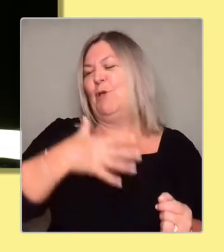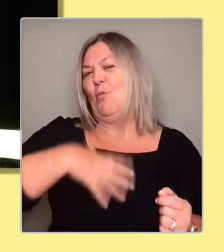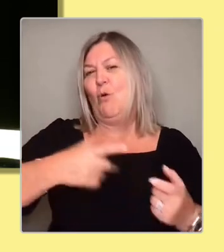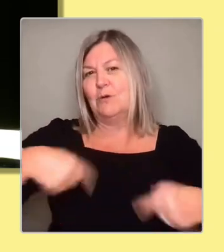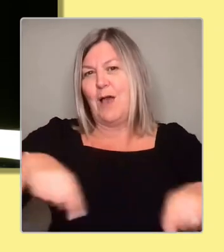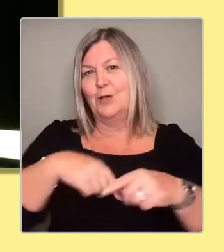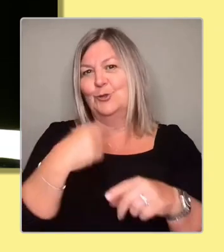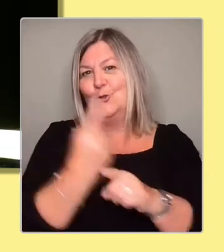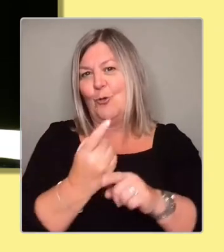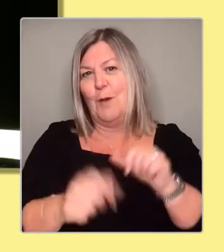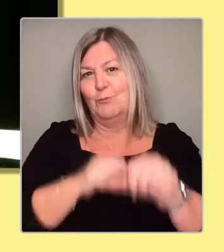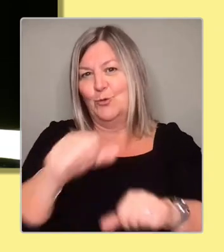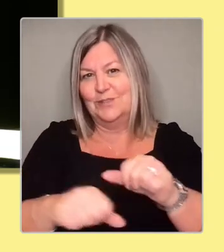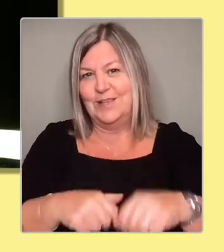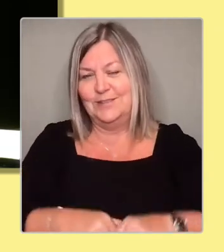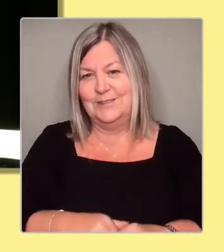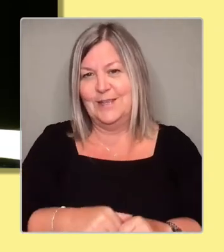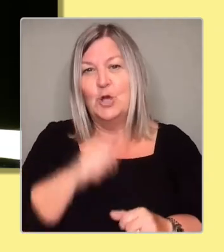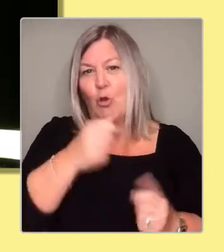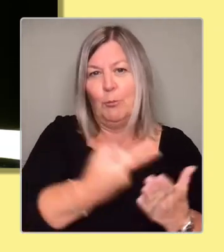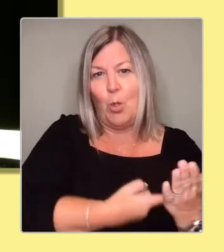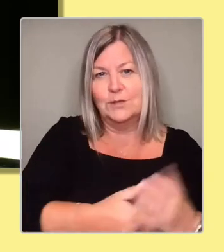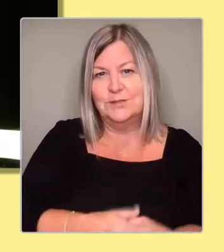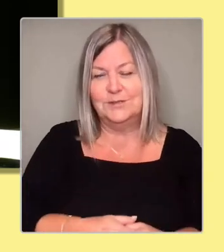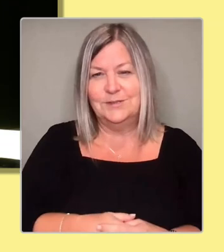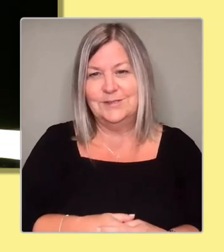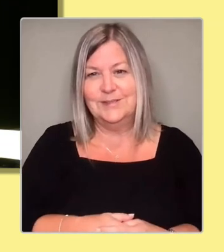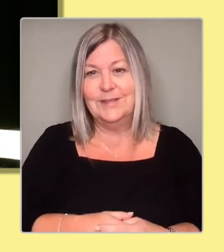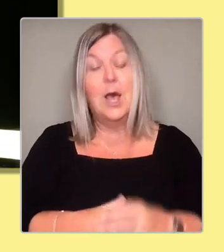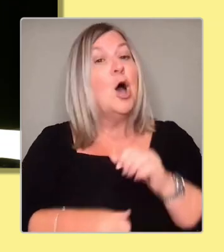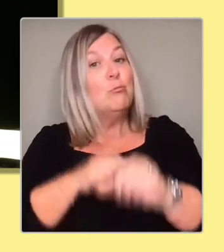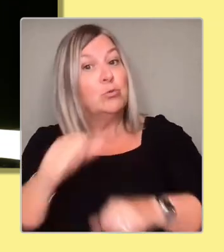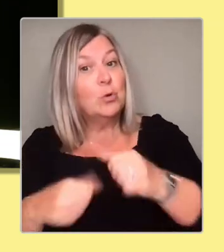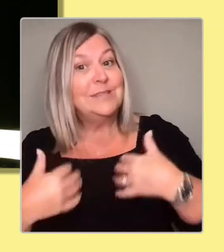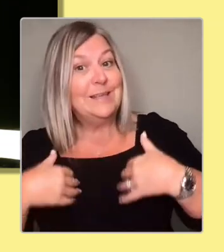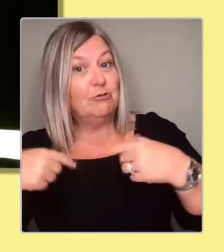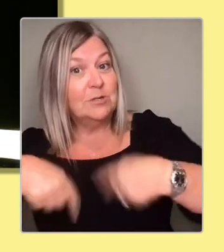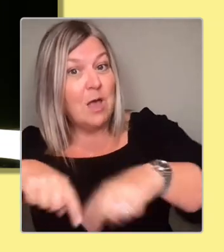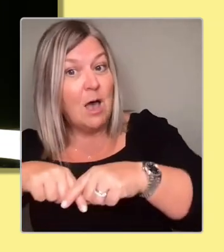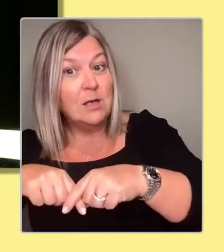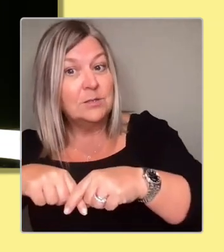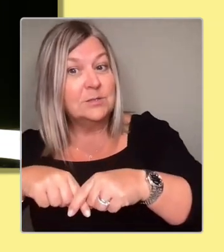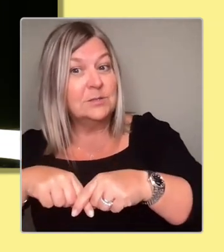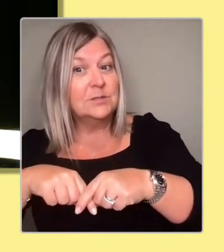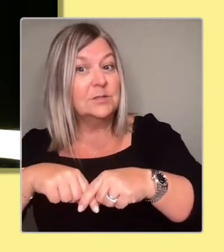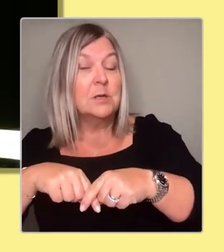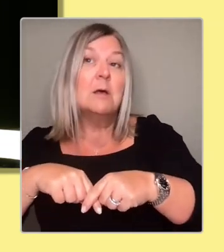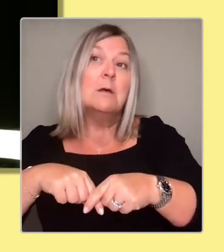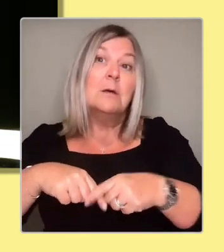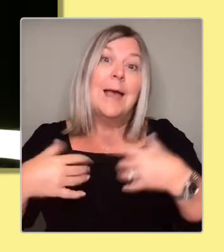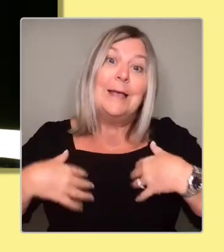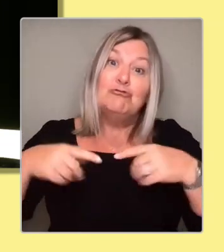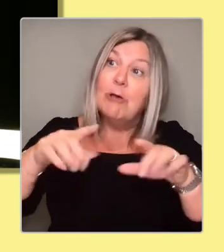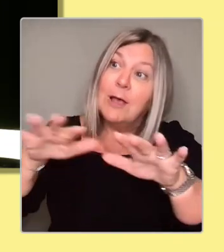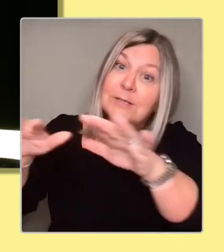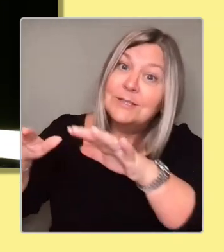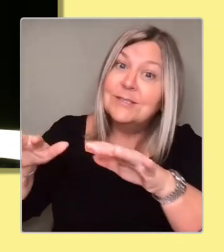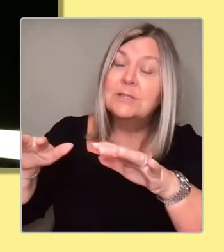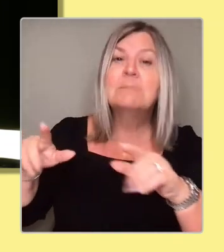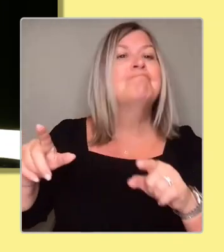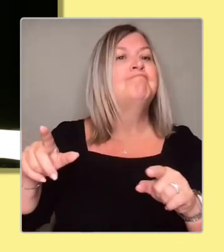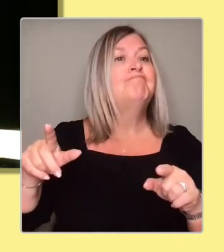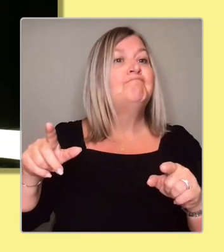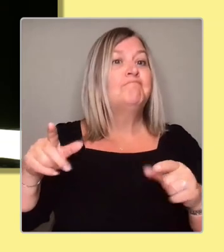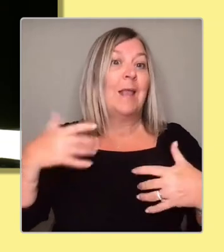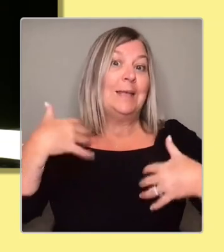honest, process might interest us, doesn't interest people out there, doesn't get them inspired for the vision of independence, doesn't get the juices